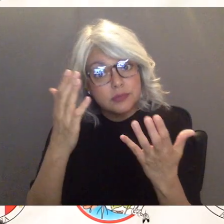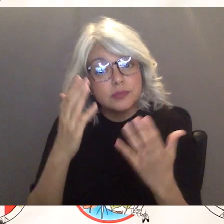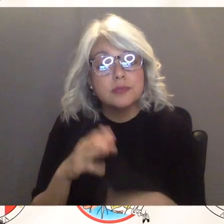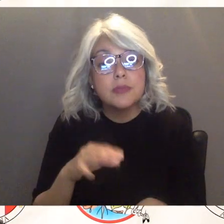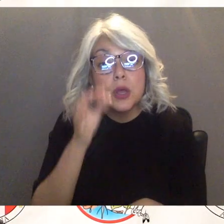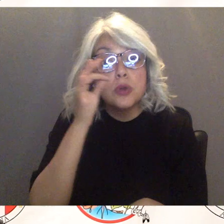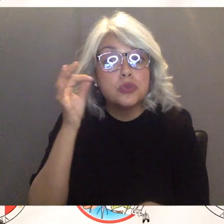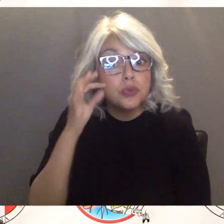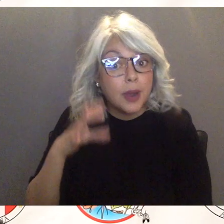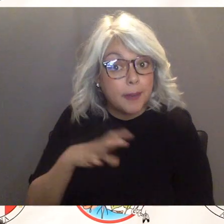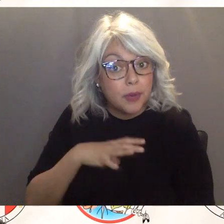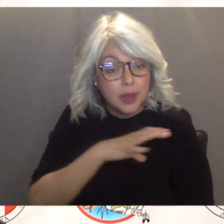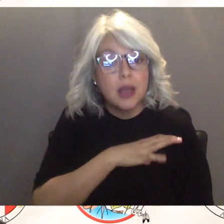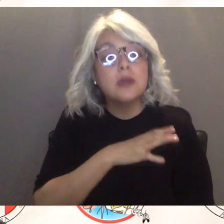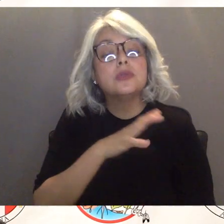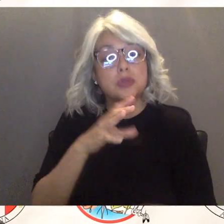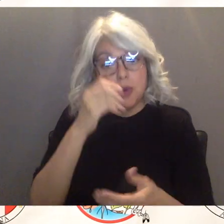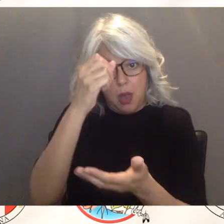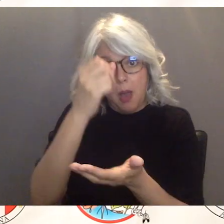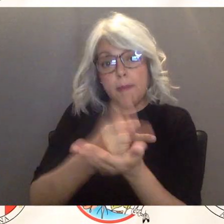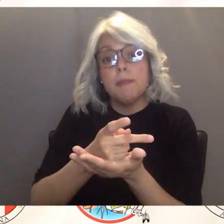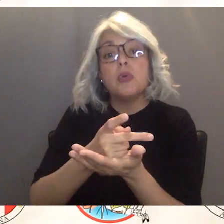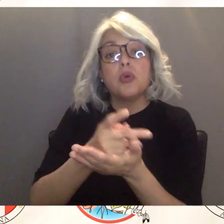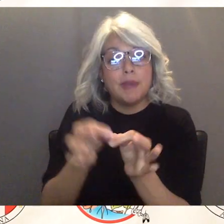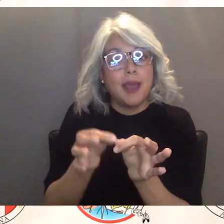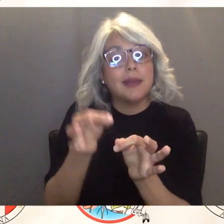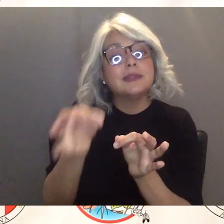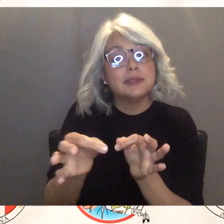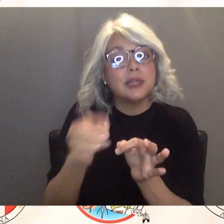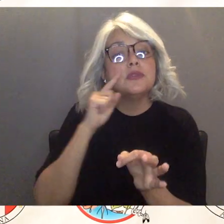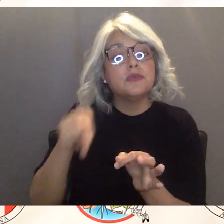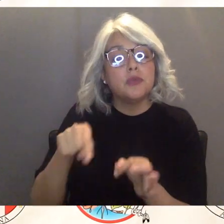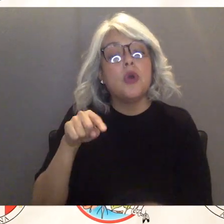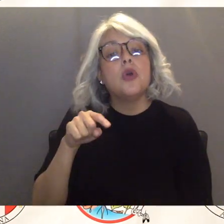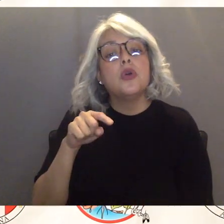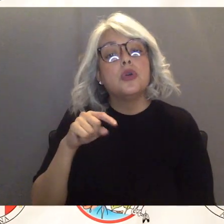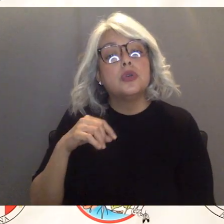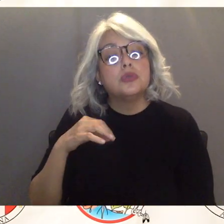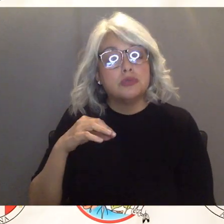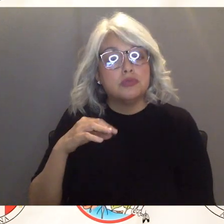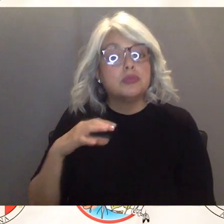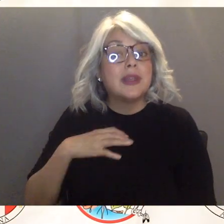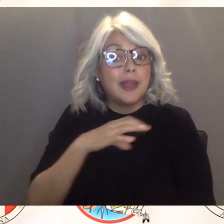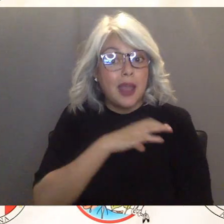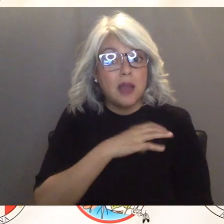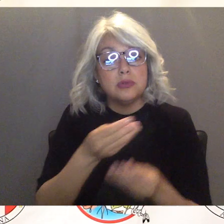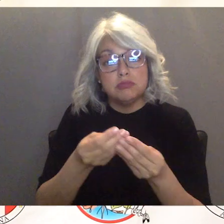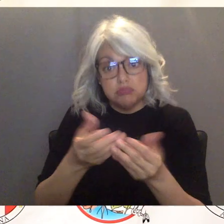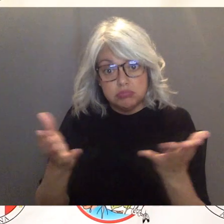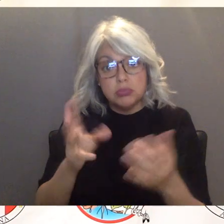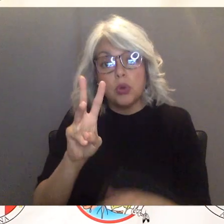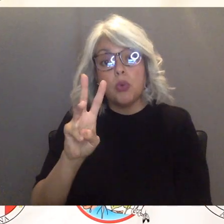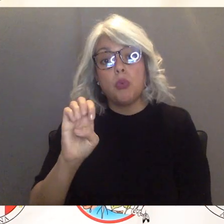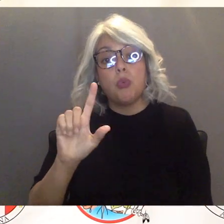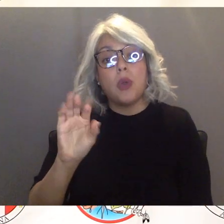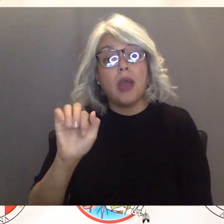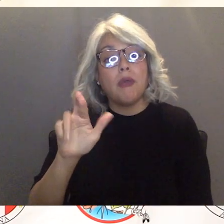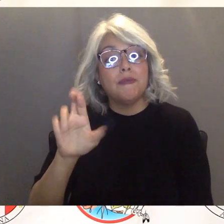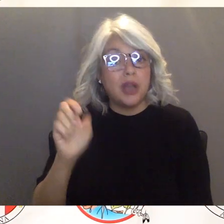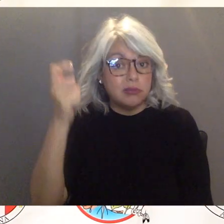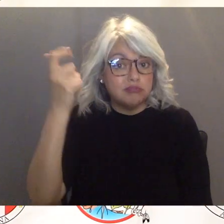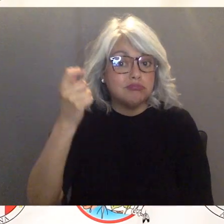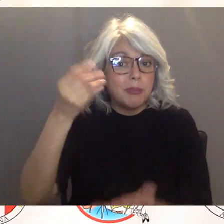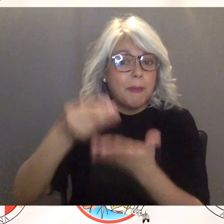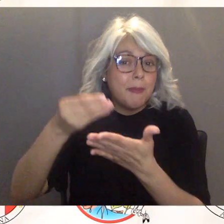approved an extension to the to the tribe's py cares welfare assistance program um so please um the